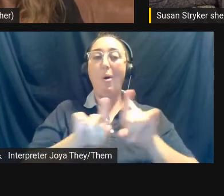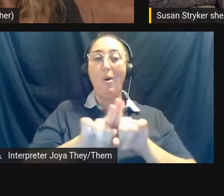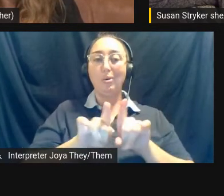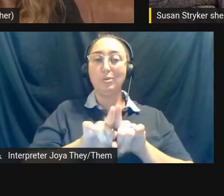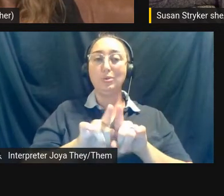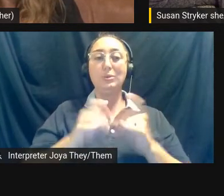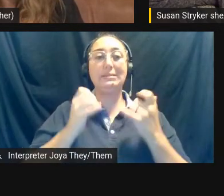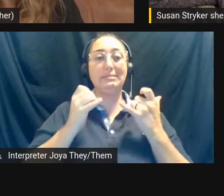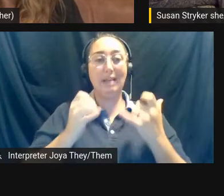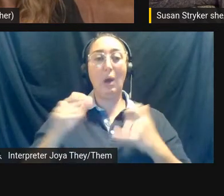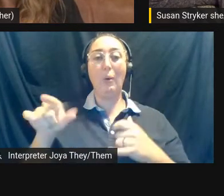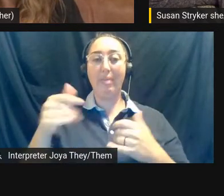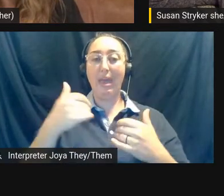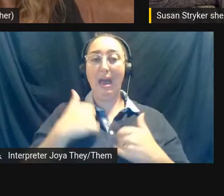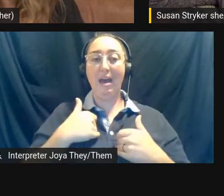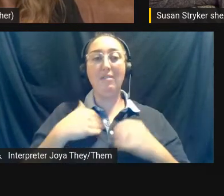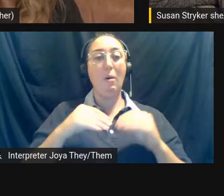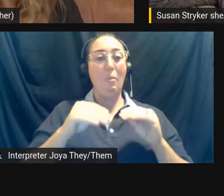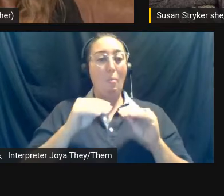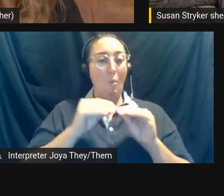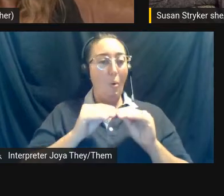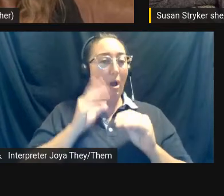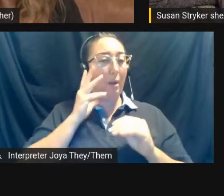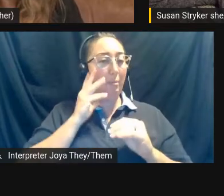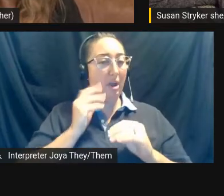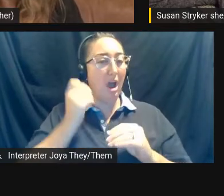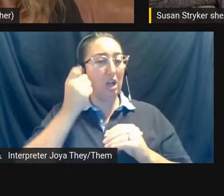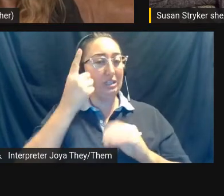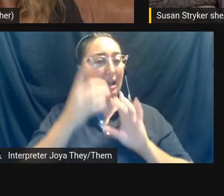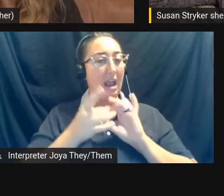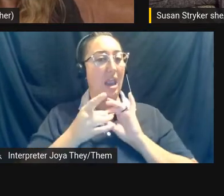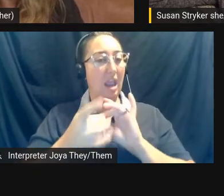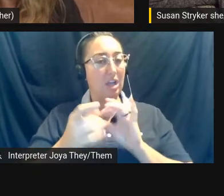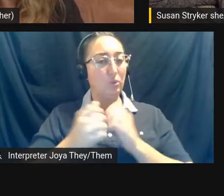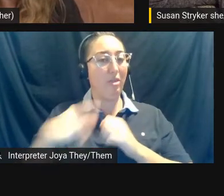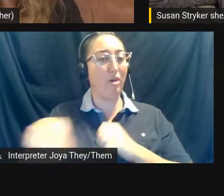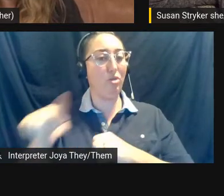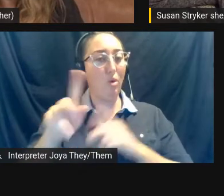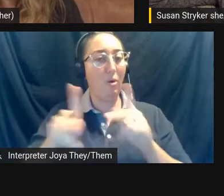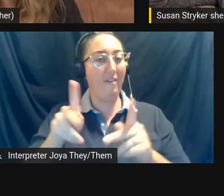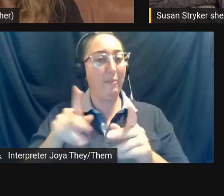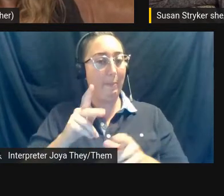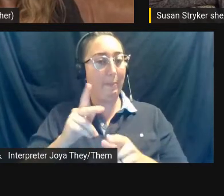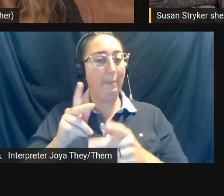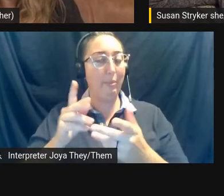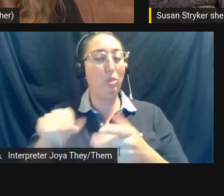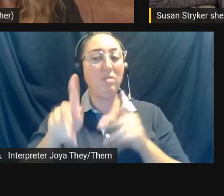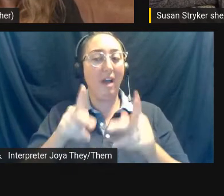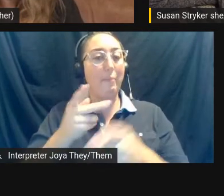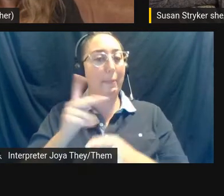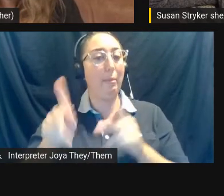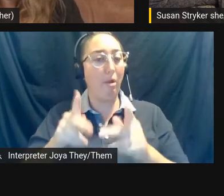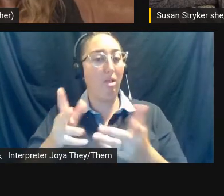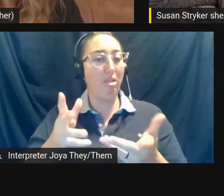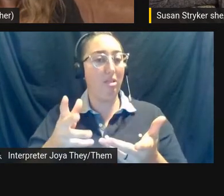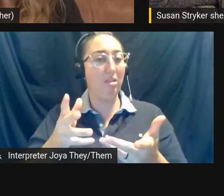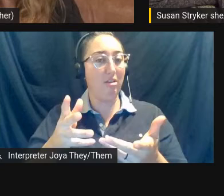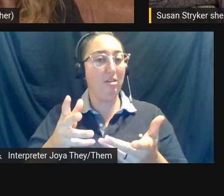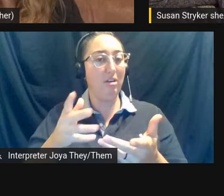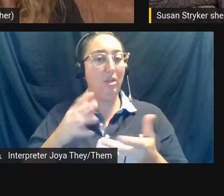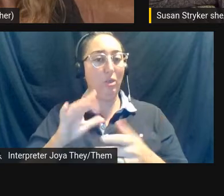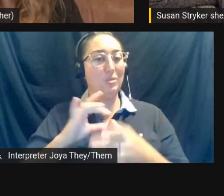are now having more experiences of finding connection to those characters, um, and with the characters